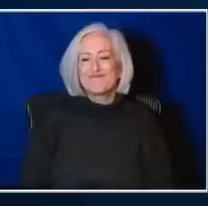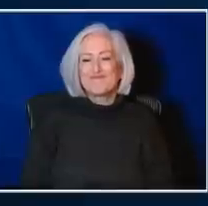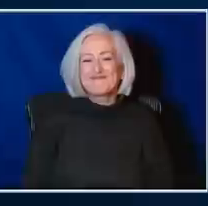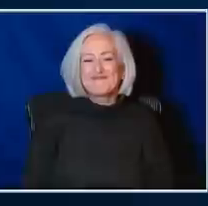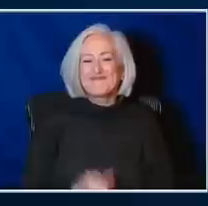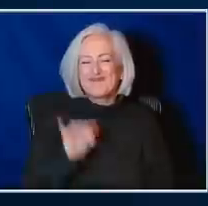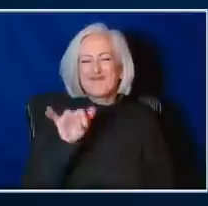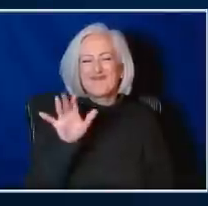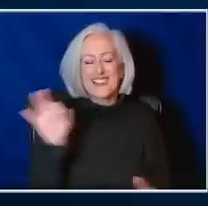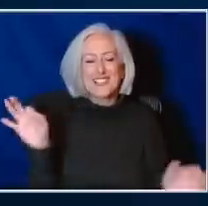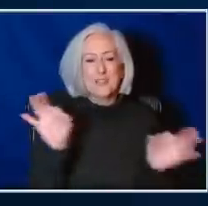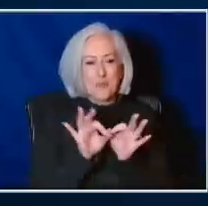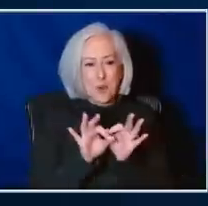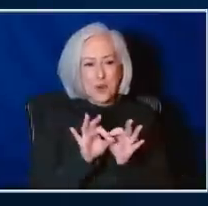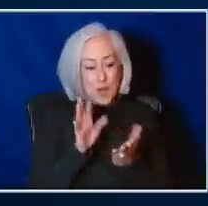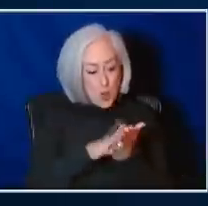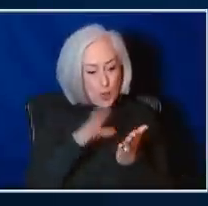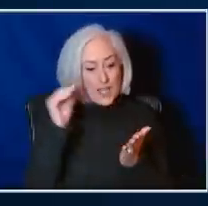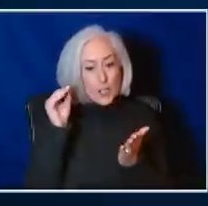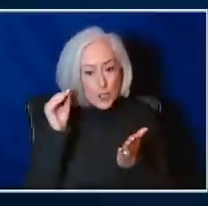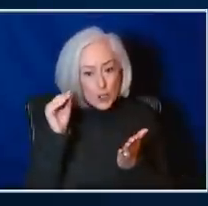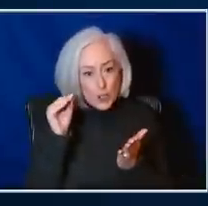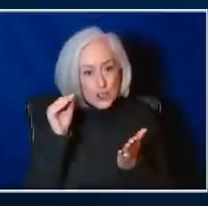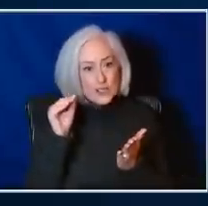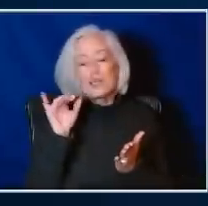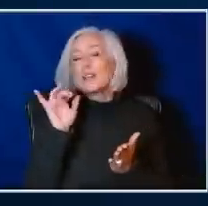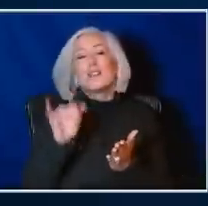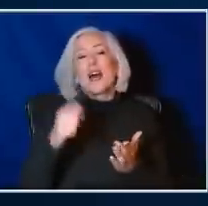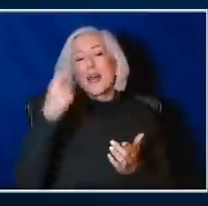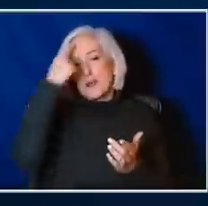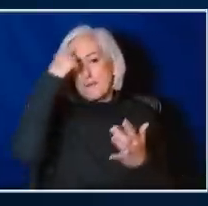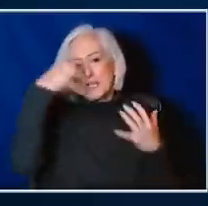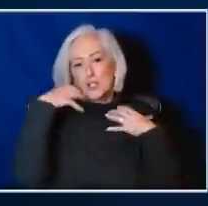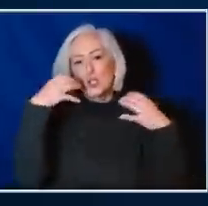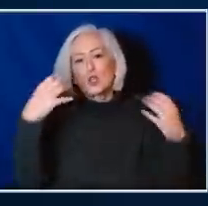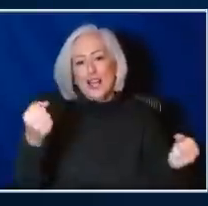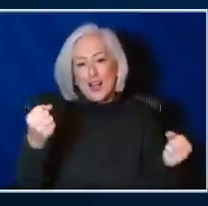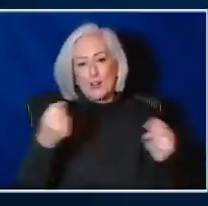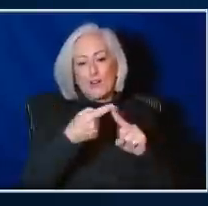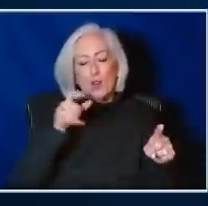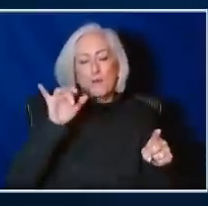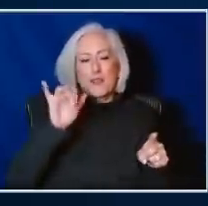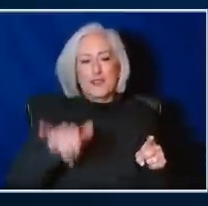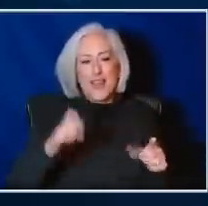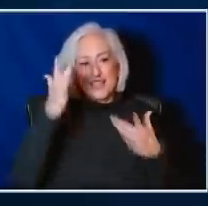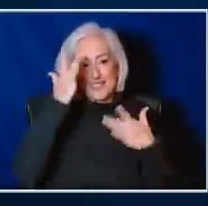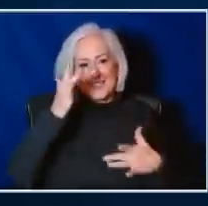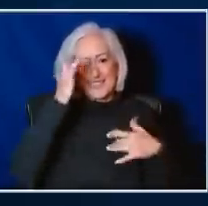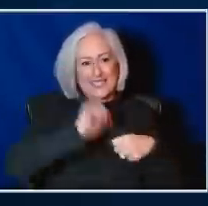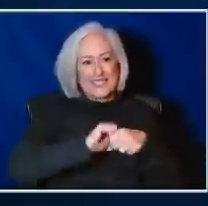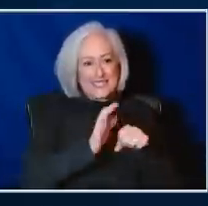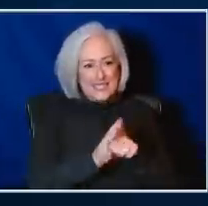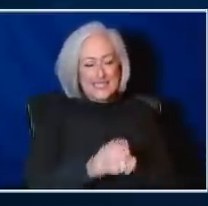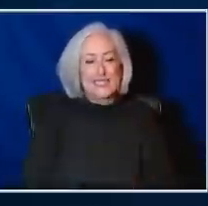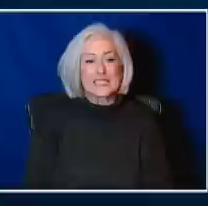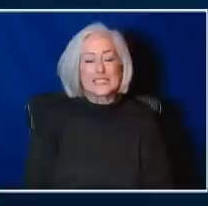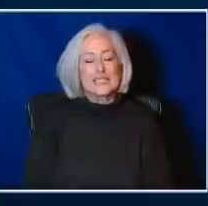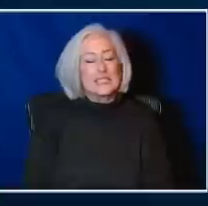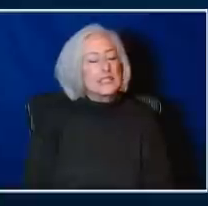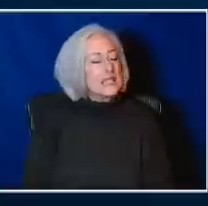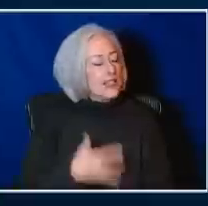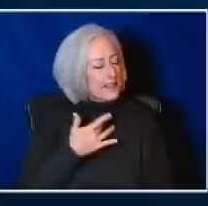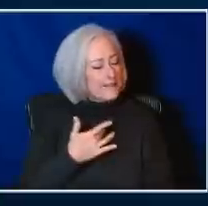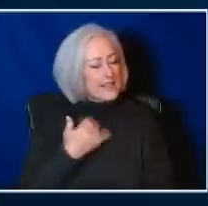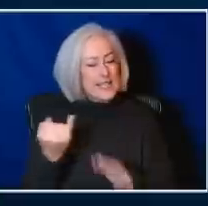so important. We learned in the first round of pandemic, the mental health aspects of this disease and some of the isolation were